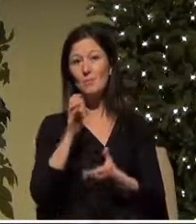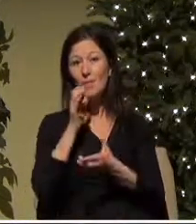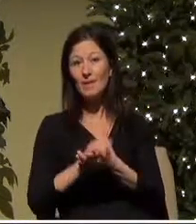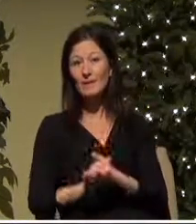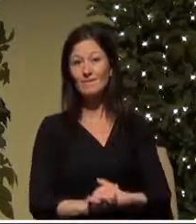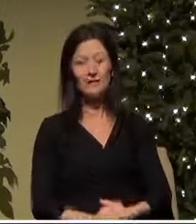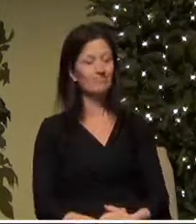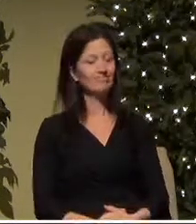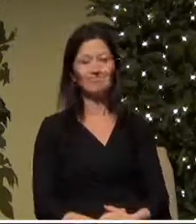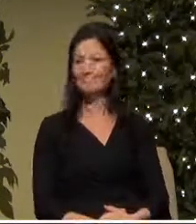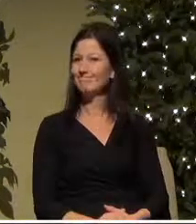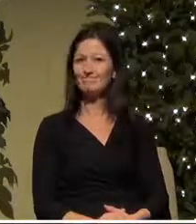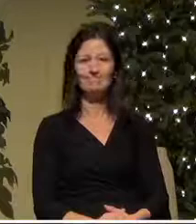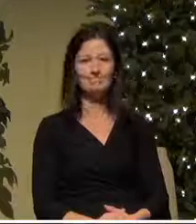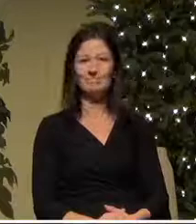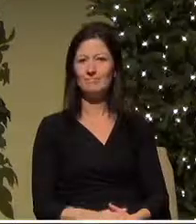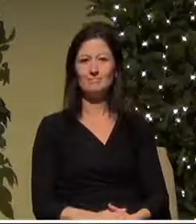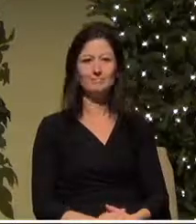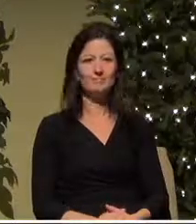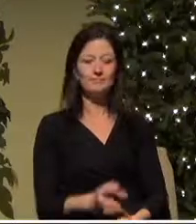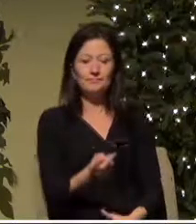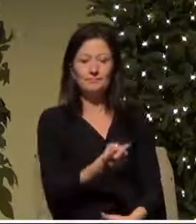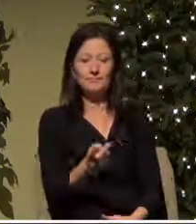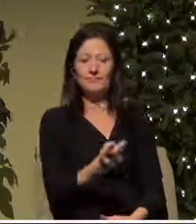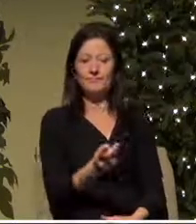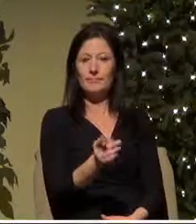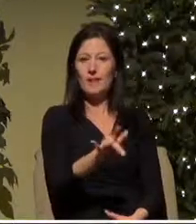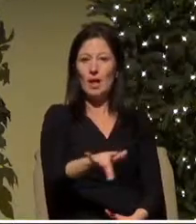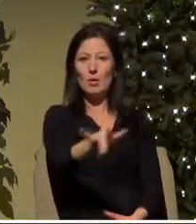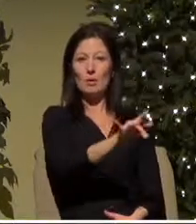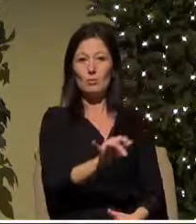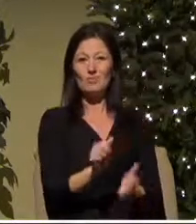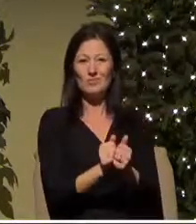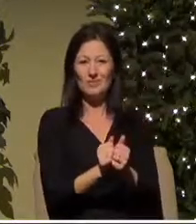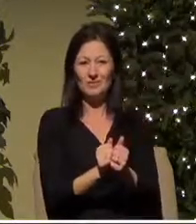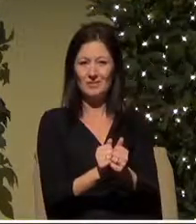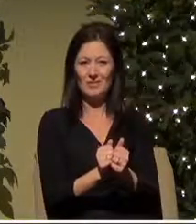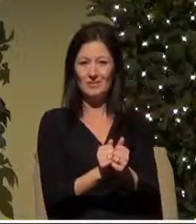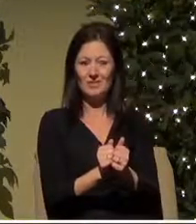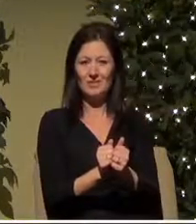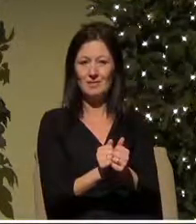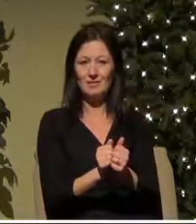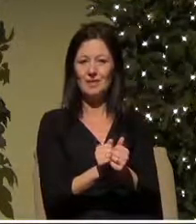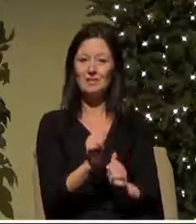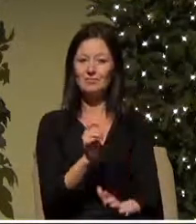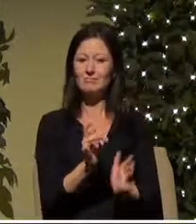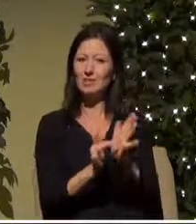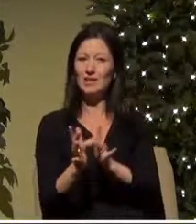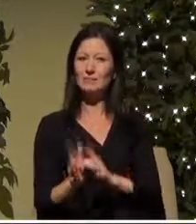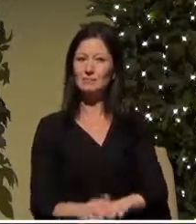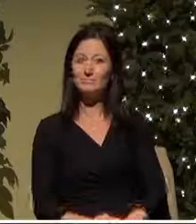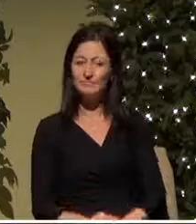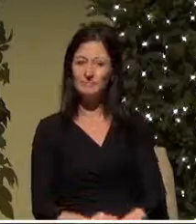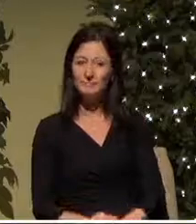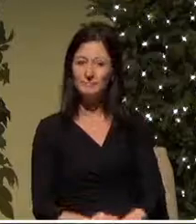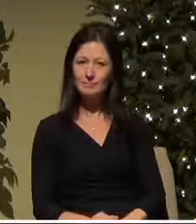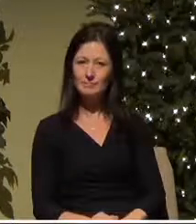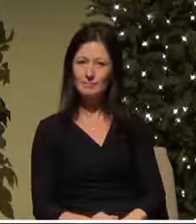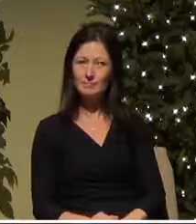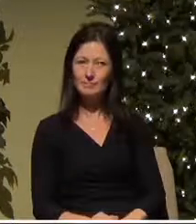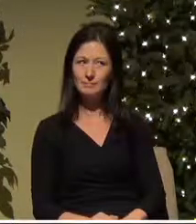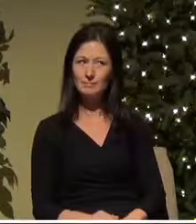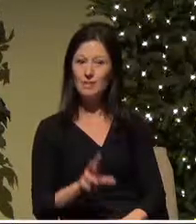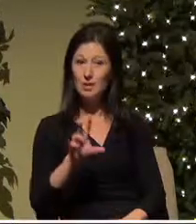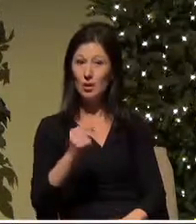nobody's there just them and Jesus alone in the world not welcomed by anyone